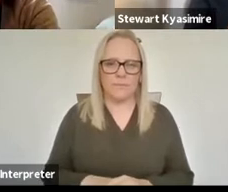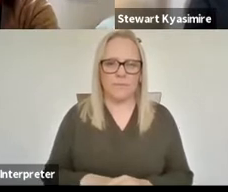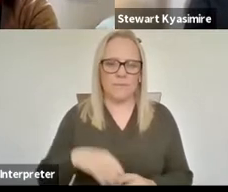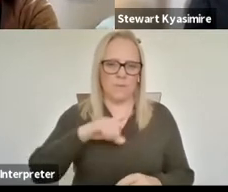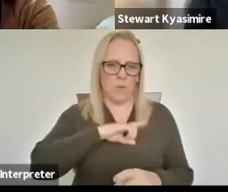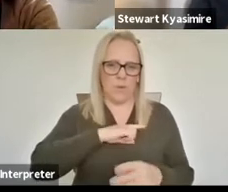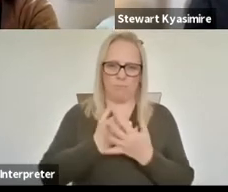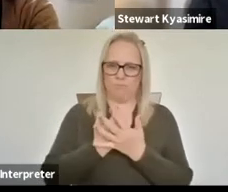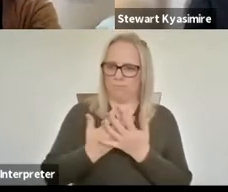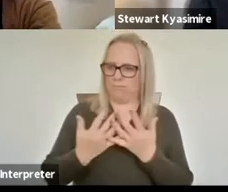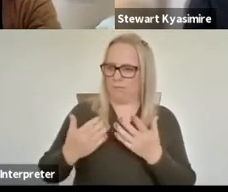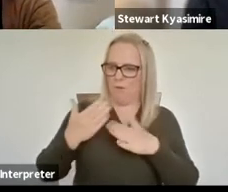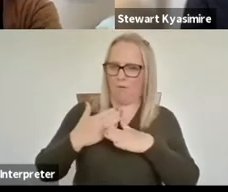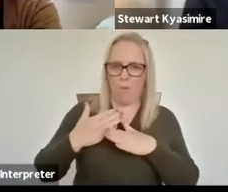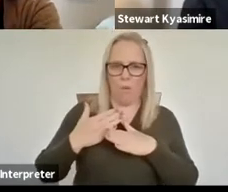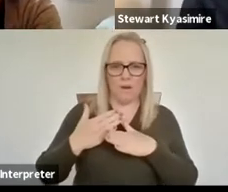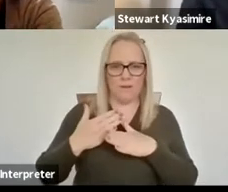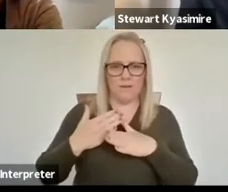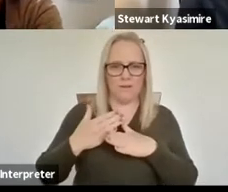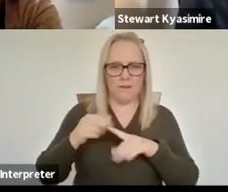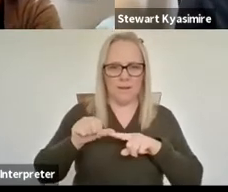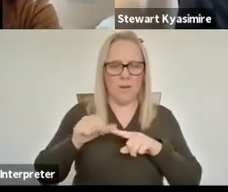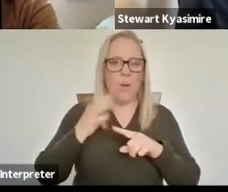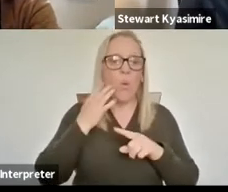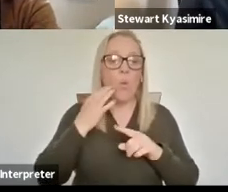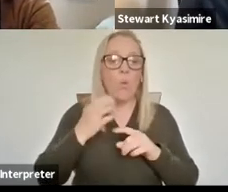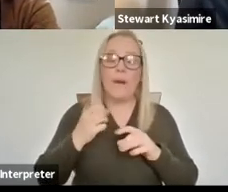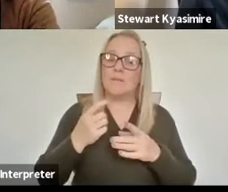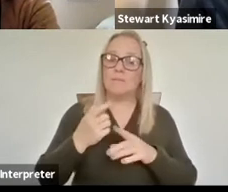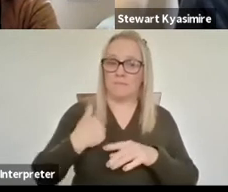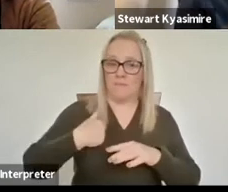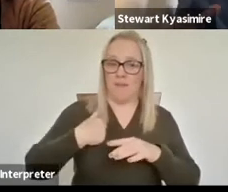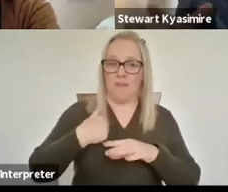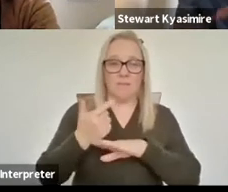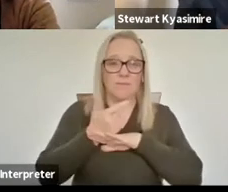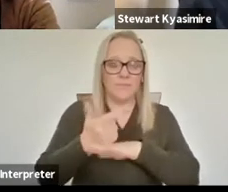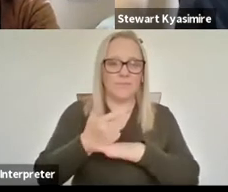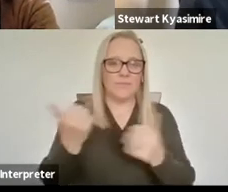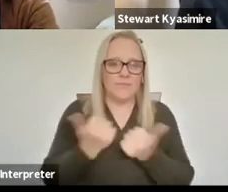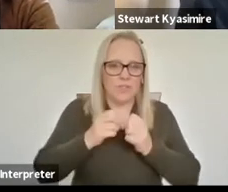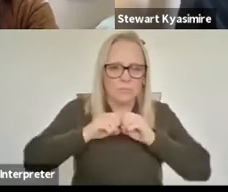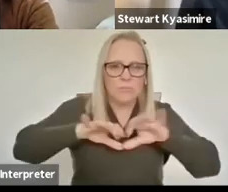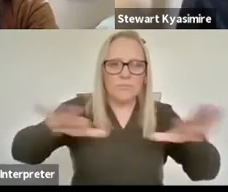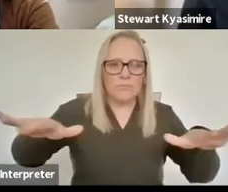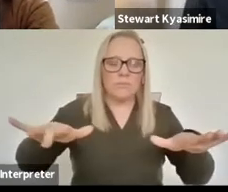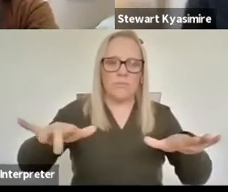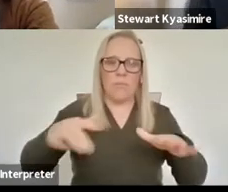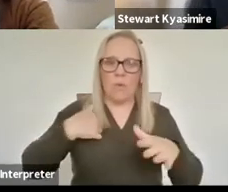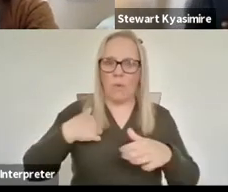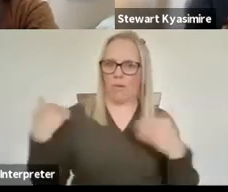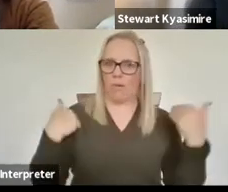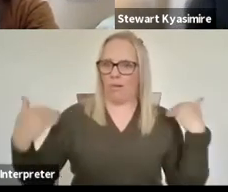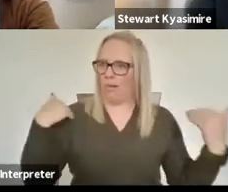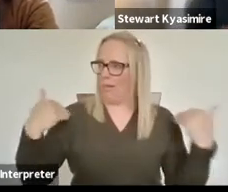after um making um the documentary is really good throughout throughout the UK I've been asked